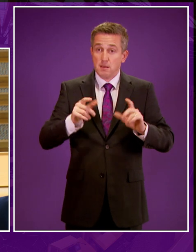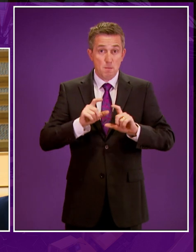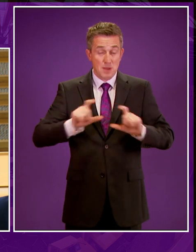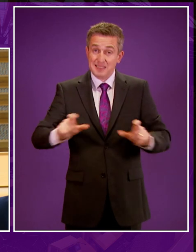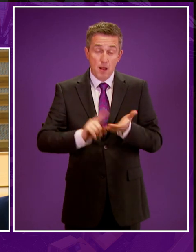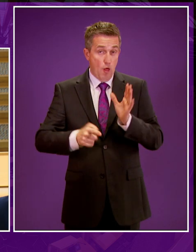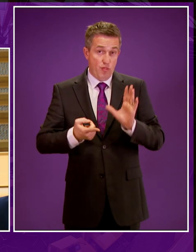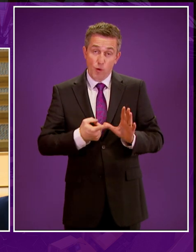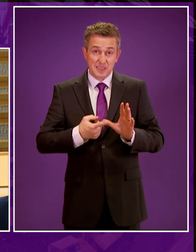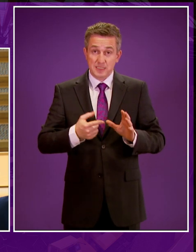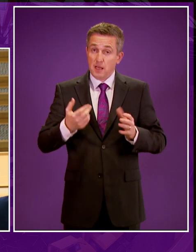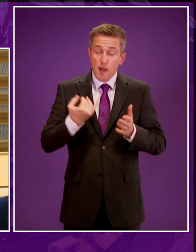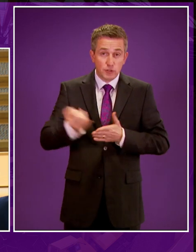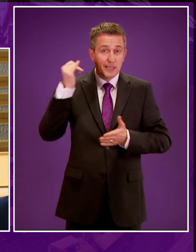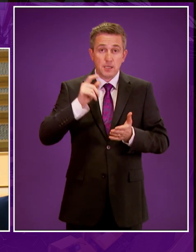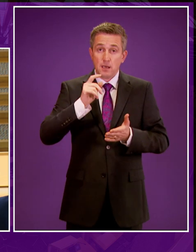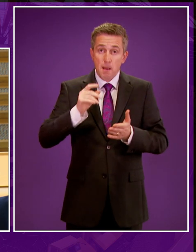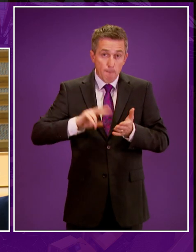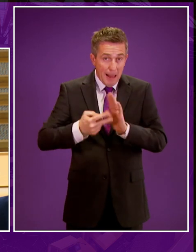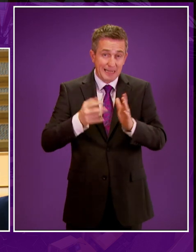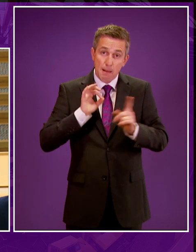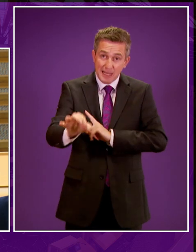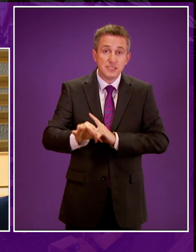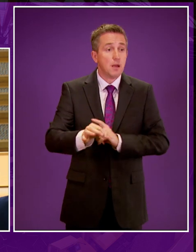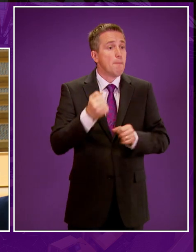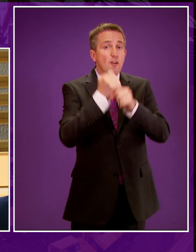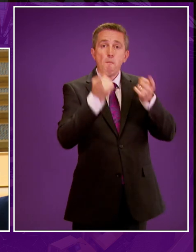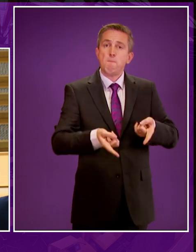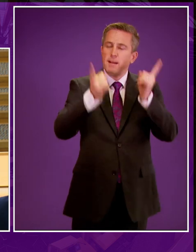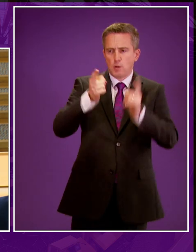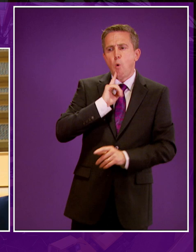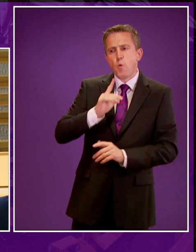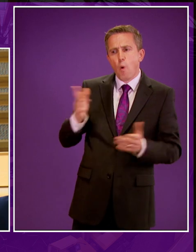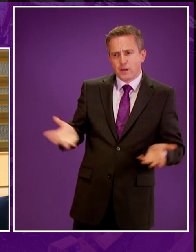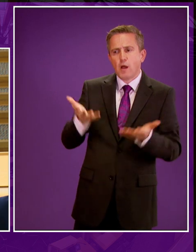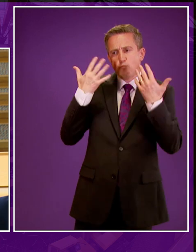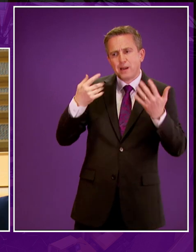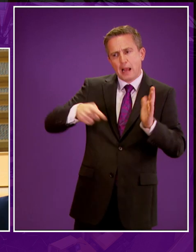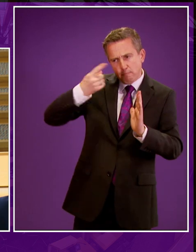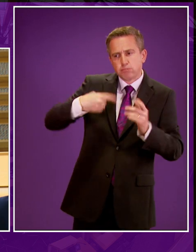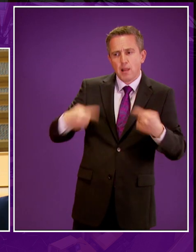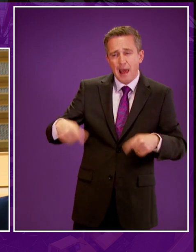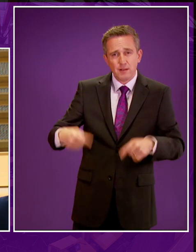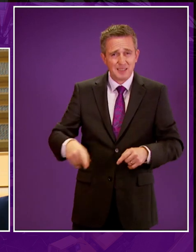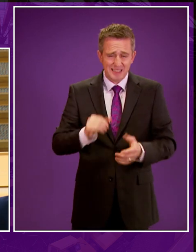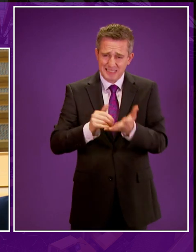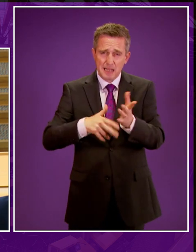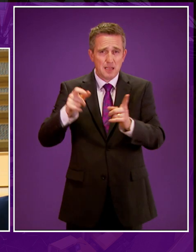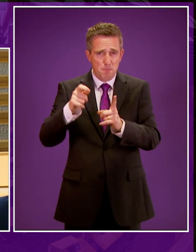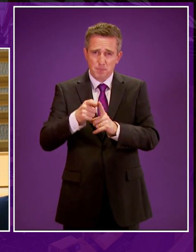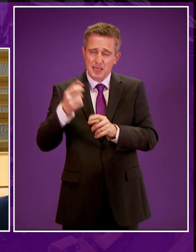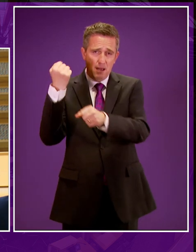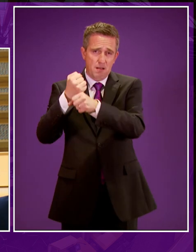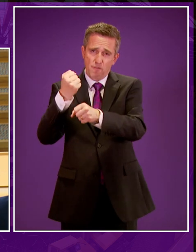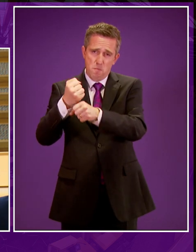have rejected planning applications and ministers have imposed them in the teeth of substantial local opposition. This is an SNP government deputy